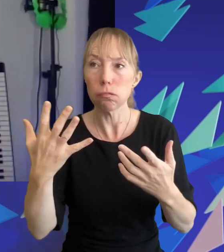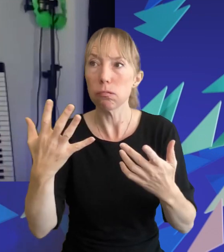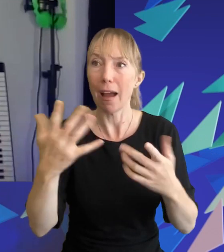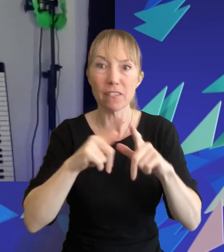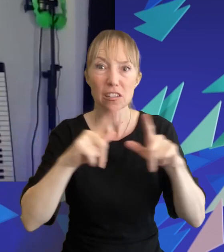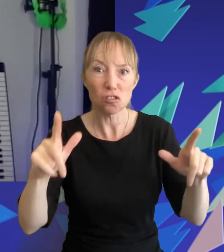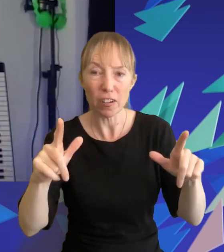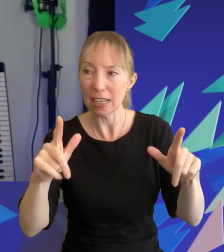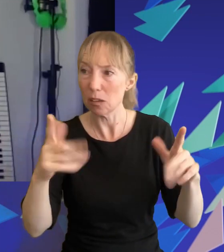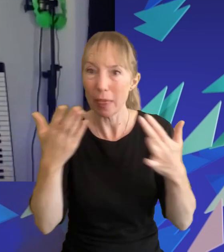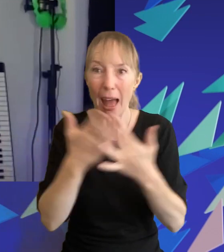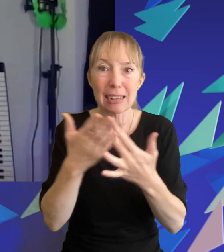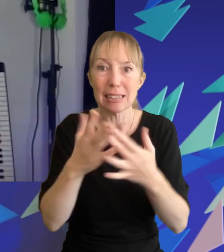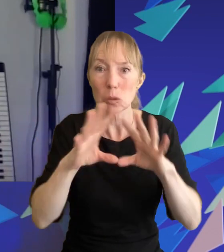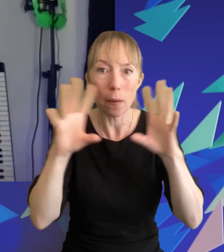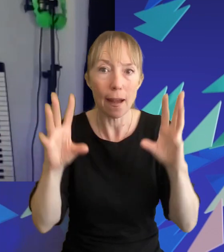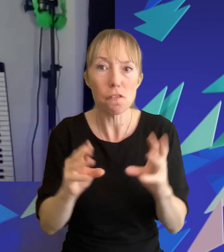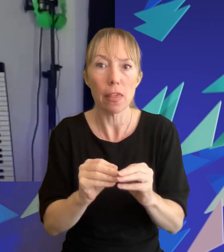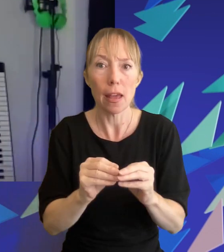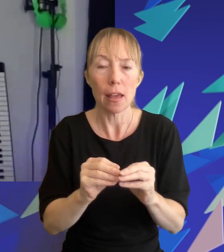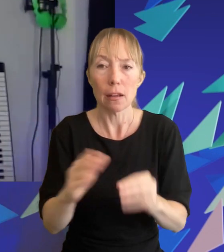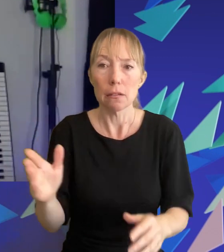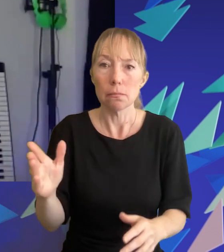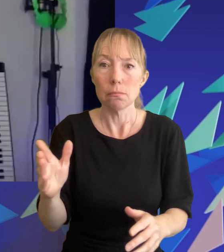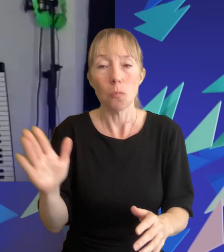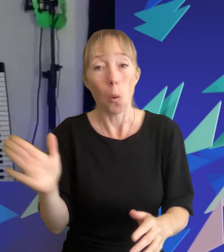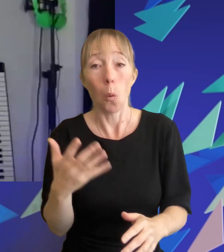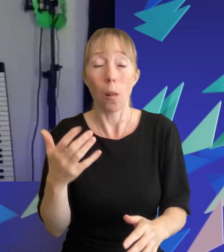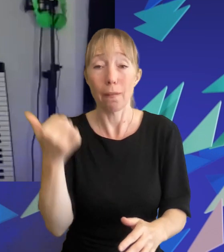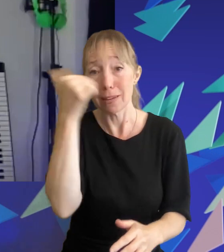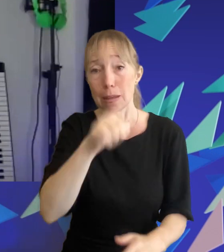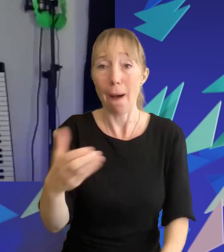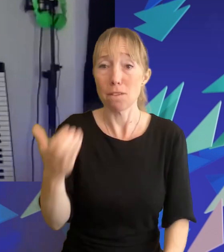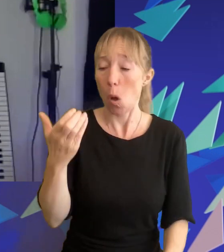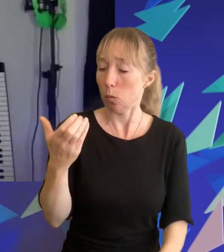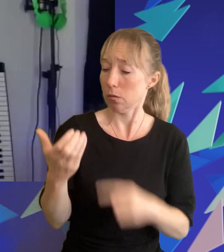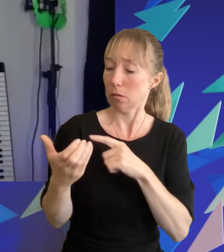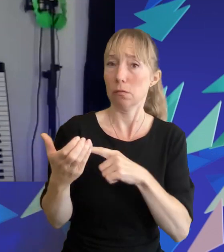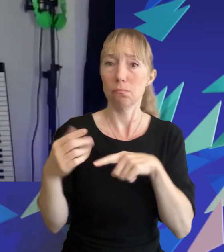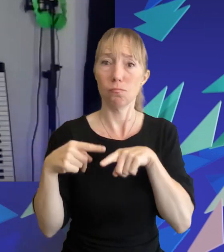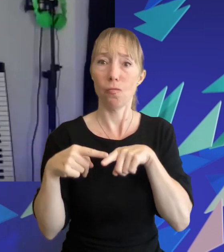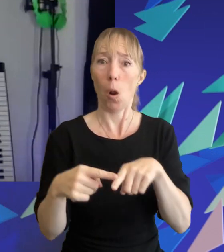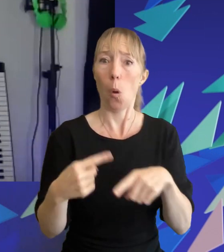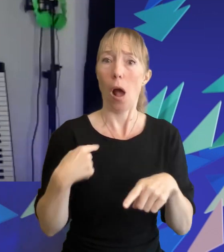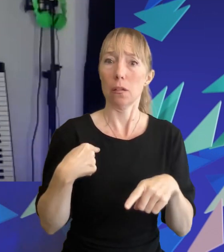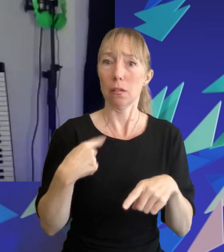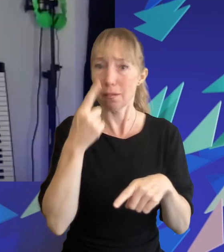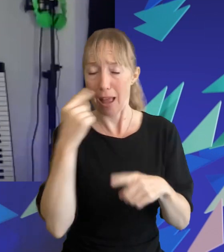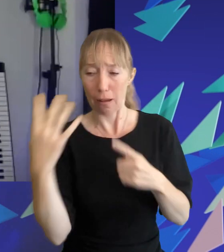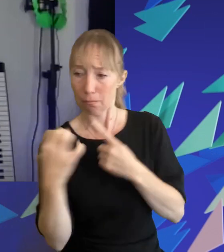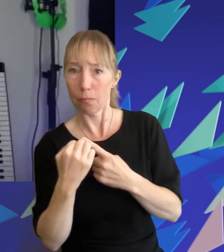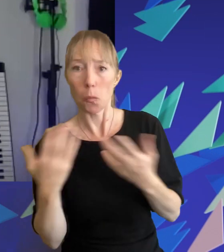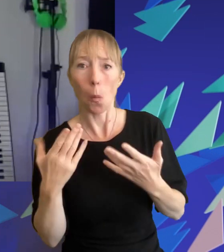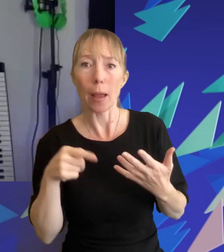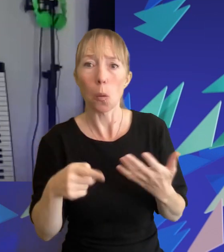to everything we all have smartphones that are constantly tracking us and so i do think that there are definitely